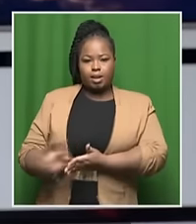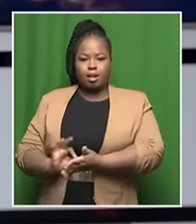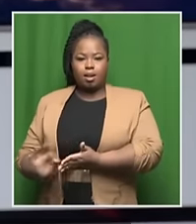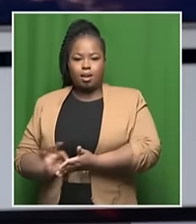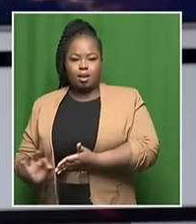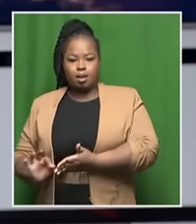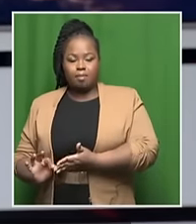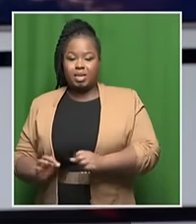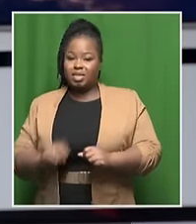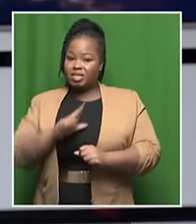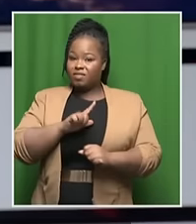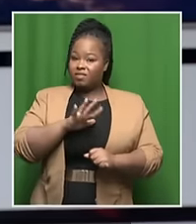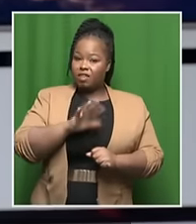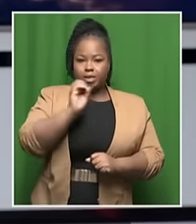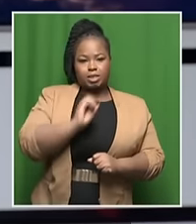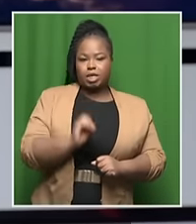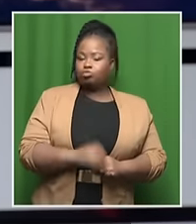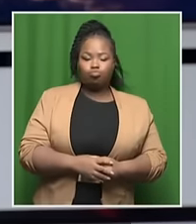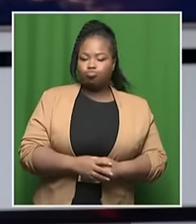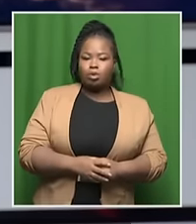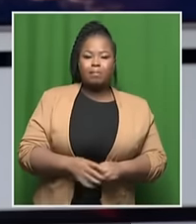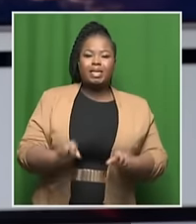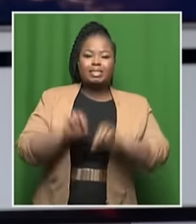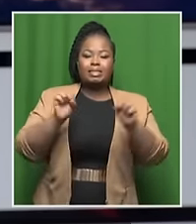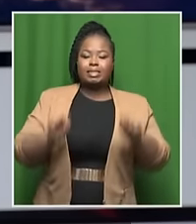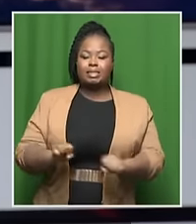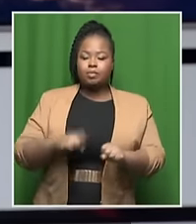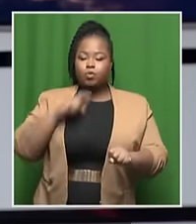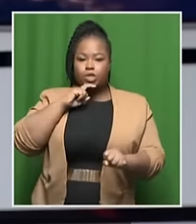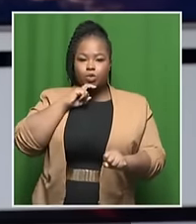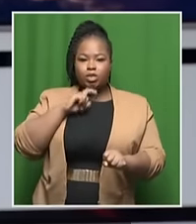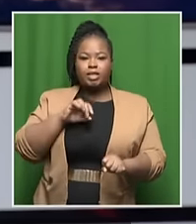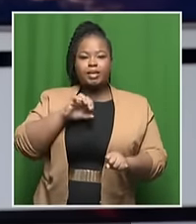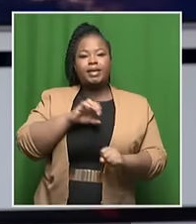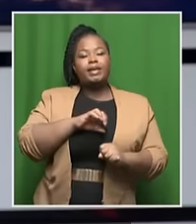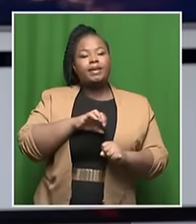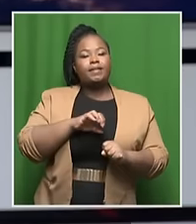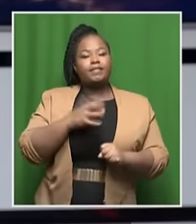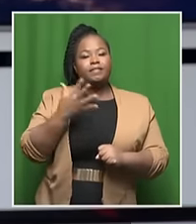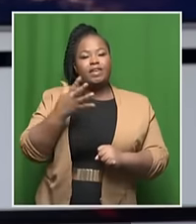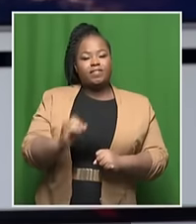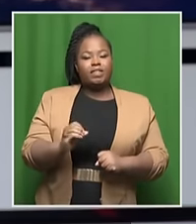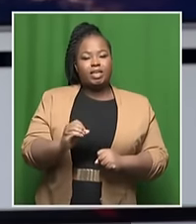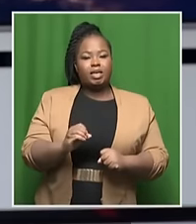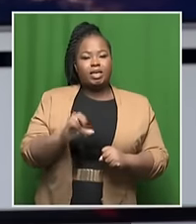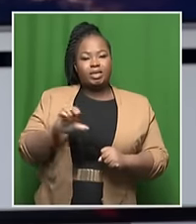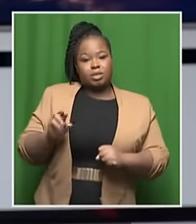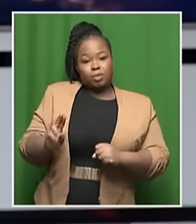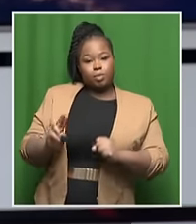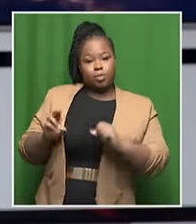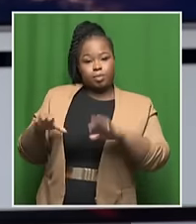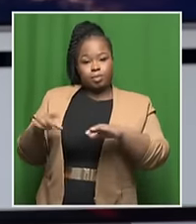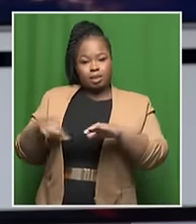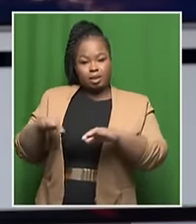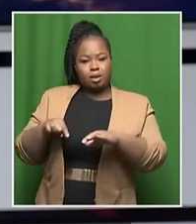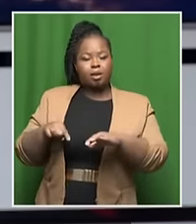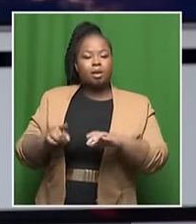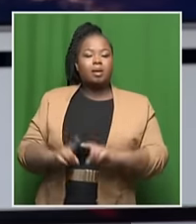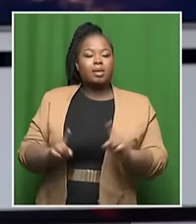on a 50-cube system. So what that does is it allows them to